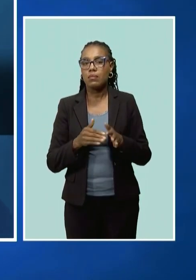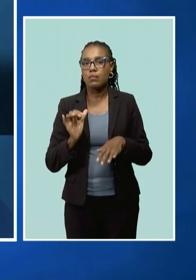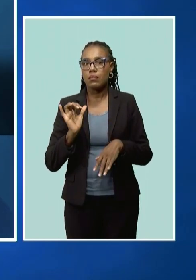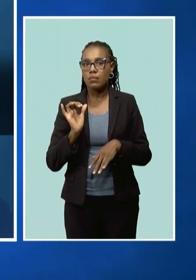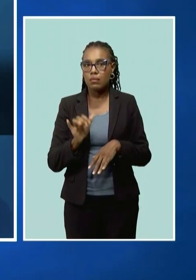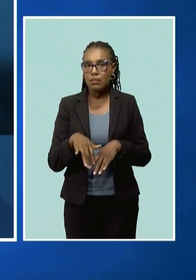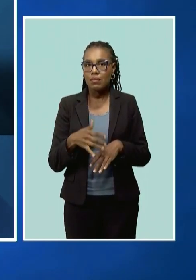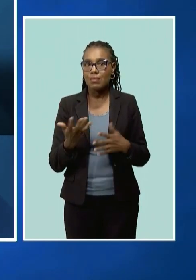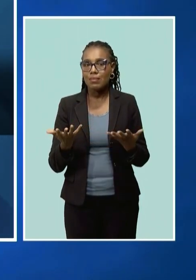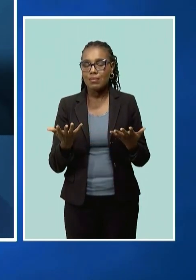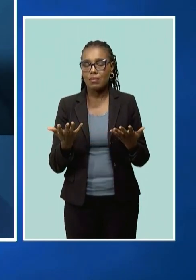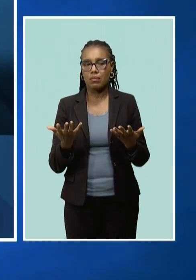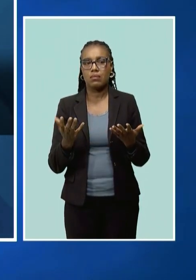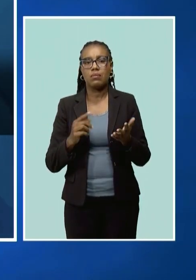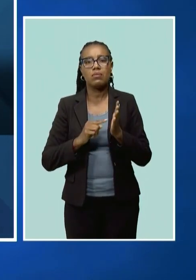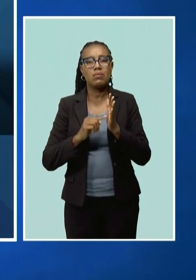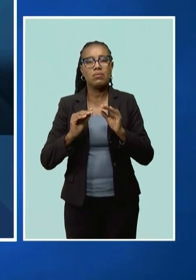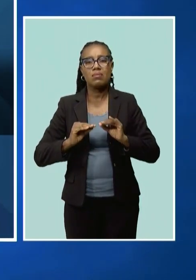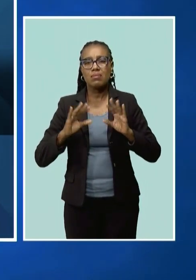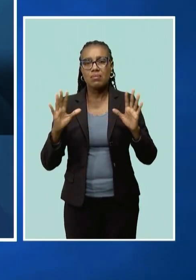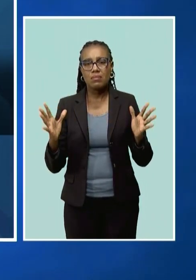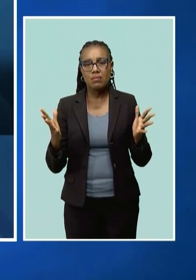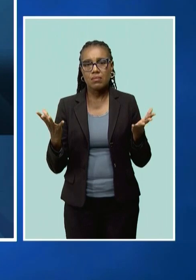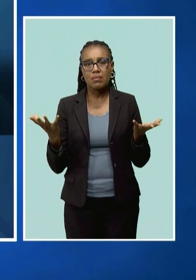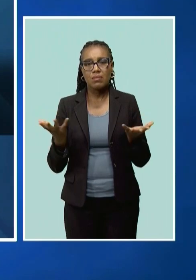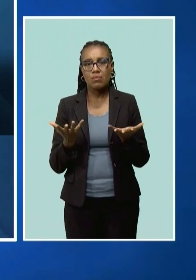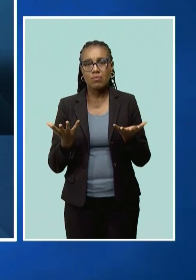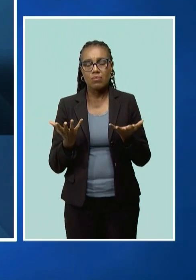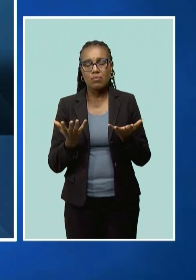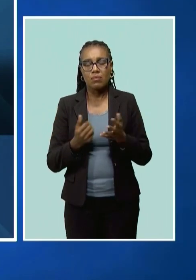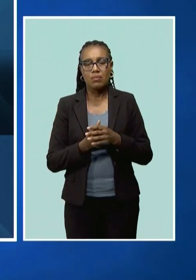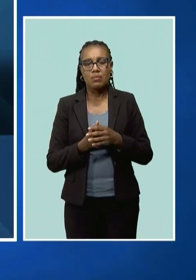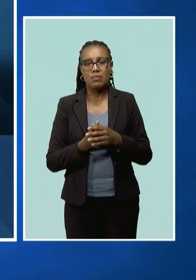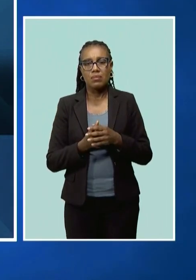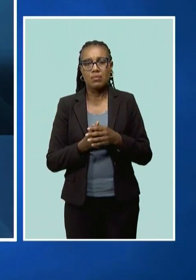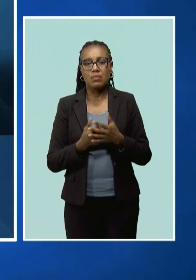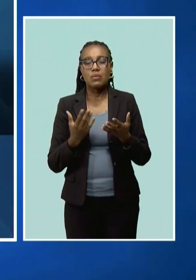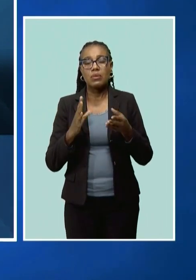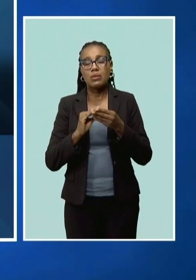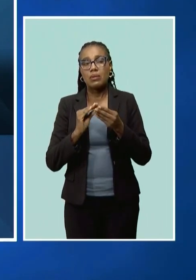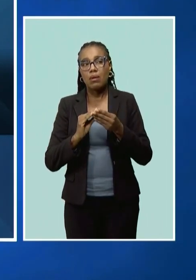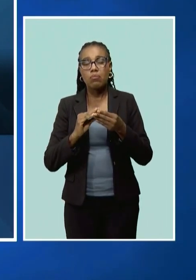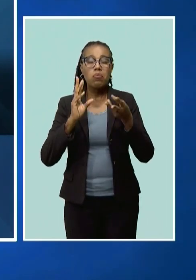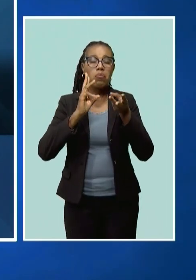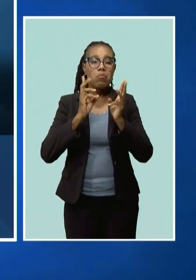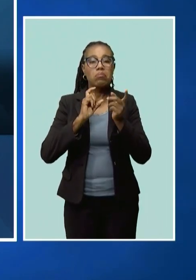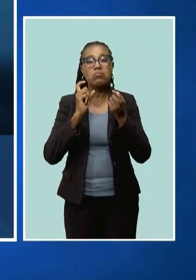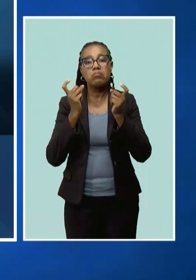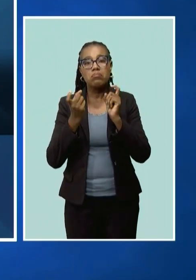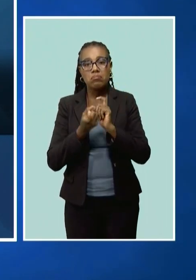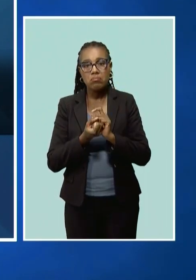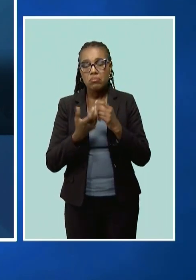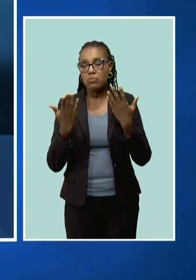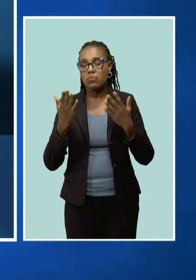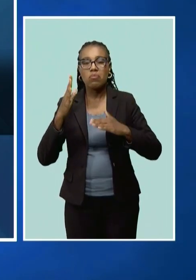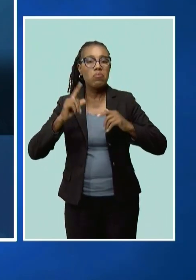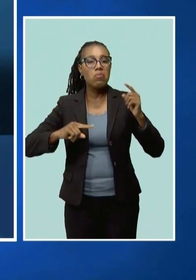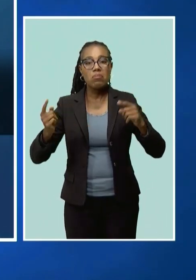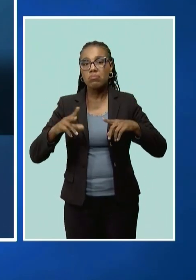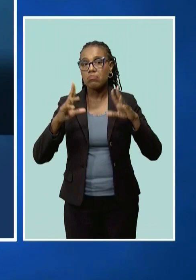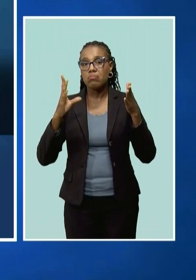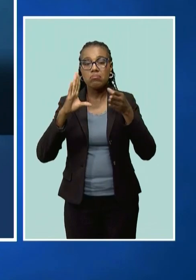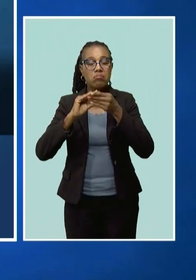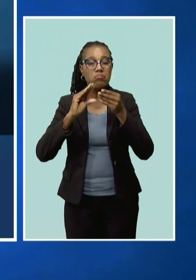example, it shows you that this whole question, that they call it climate change, climate change, change, whatever it is.